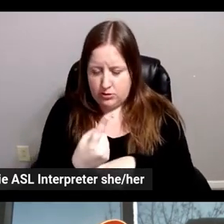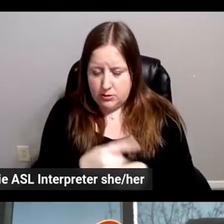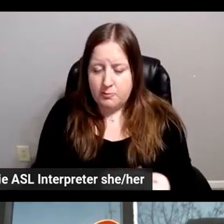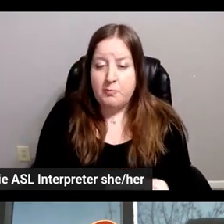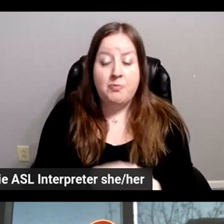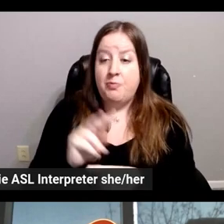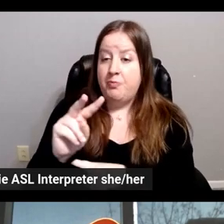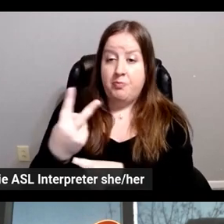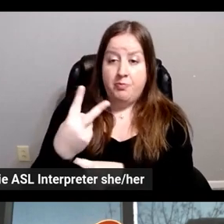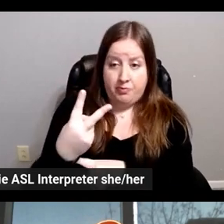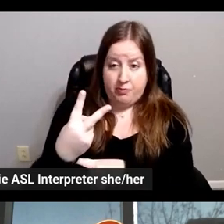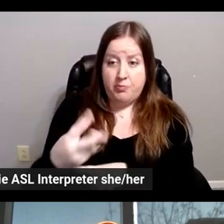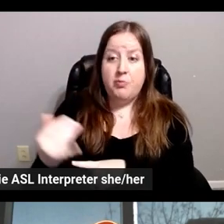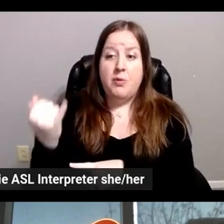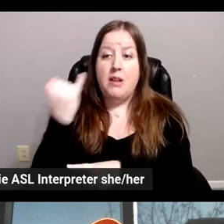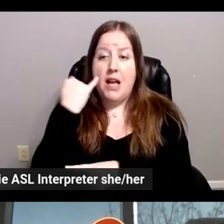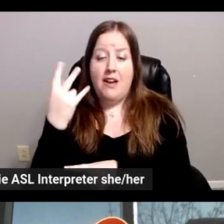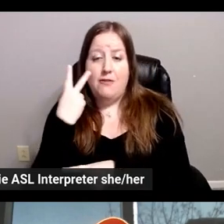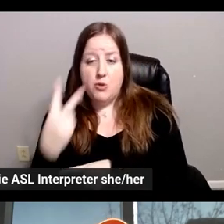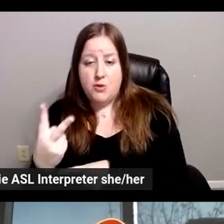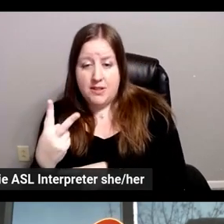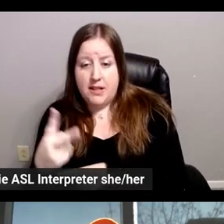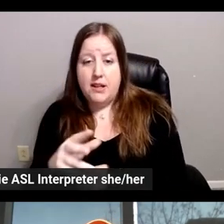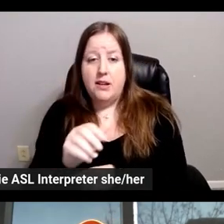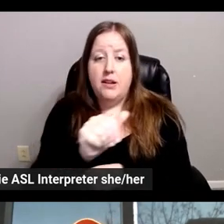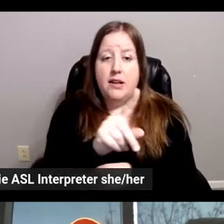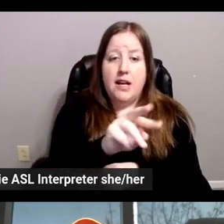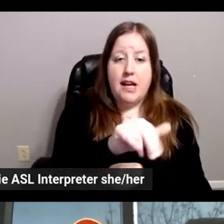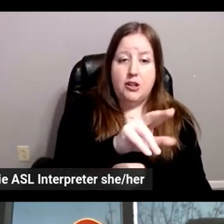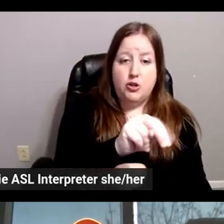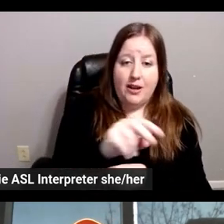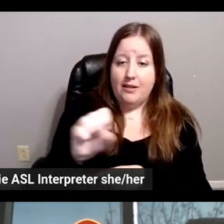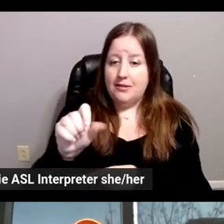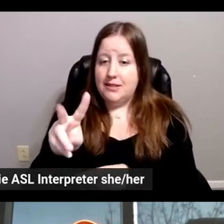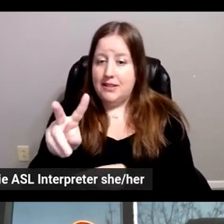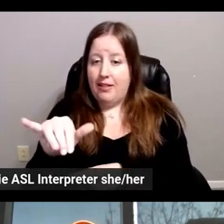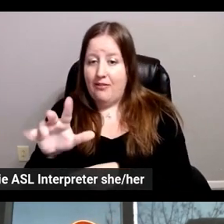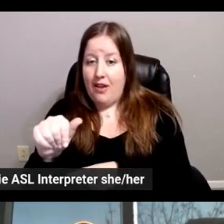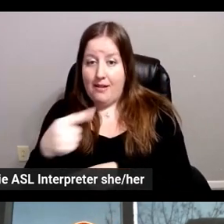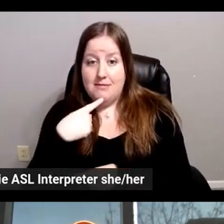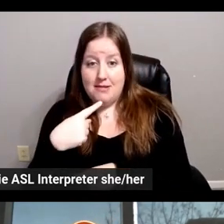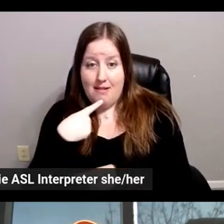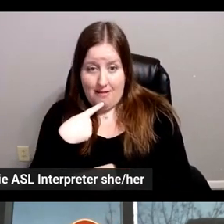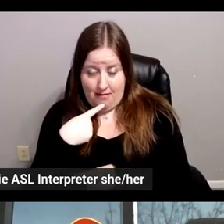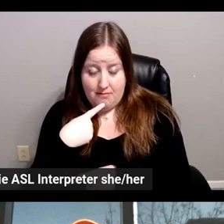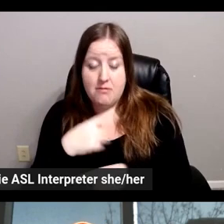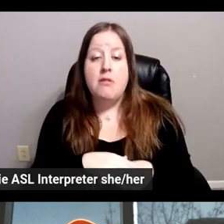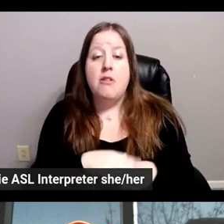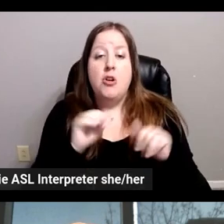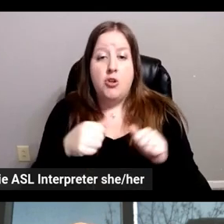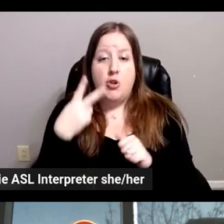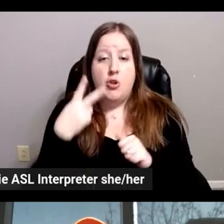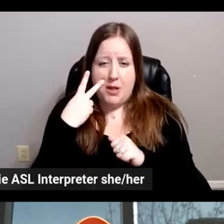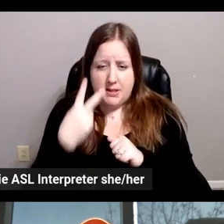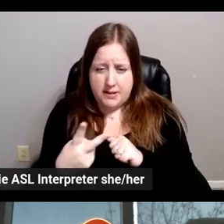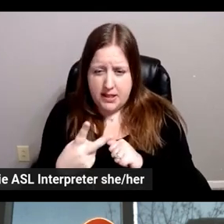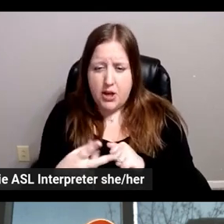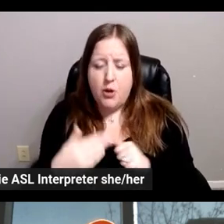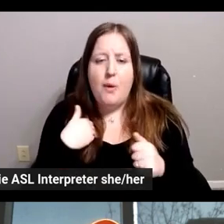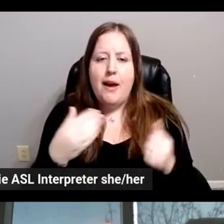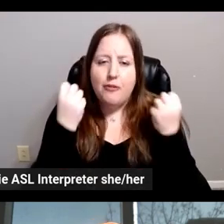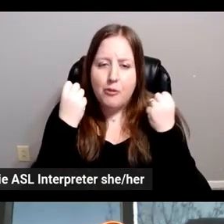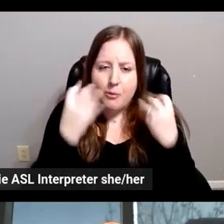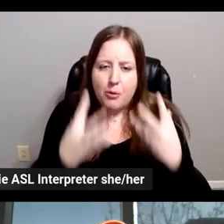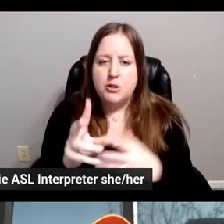if you connect the dots of what Adrian and Silvia already said, you can see that you have multiple data sources